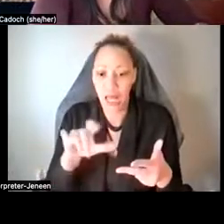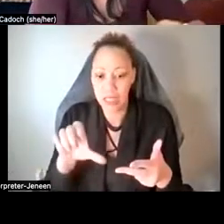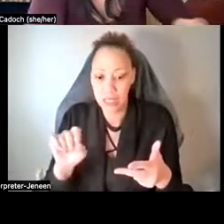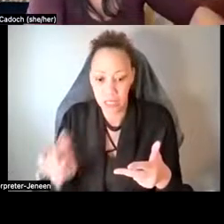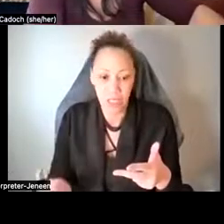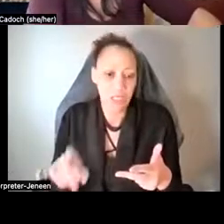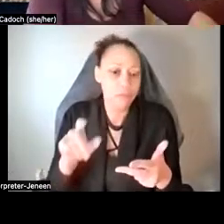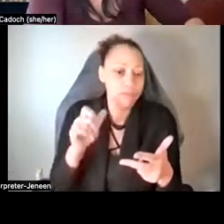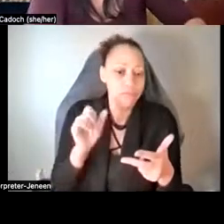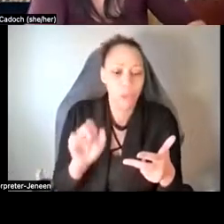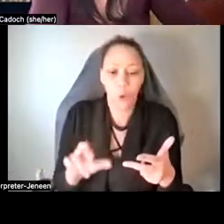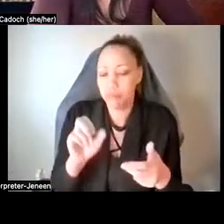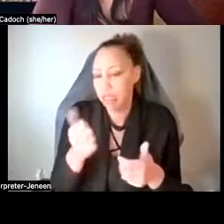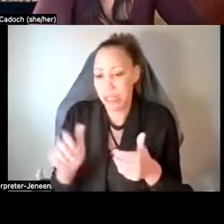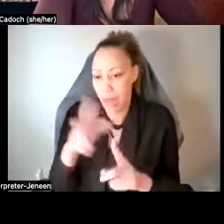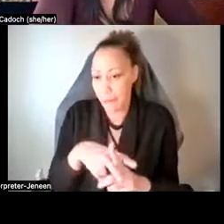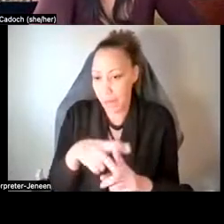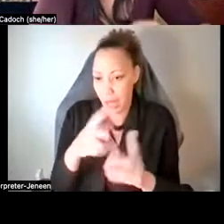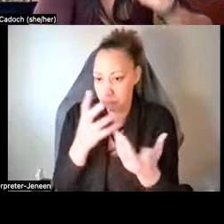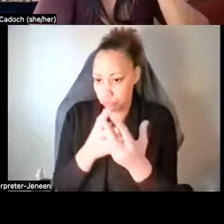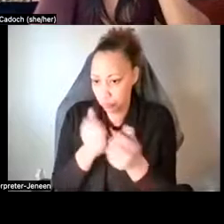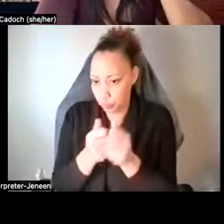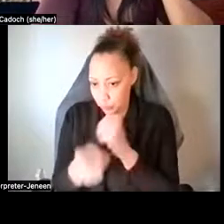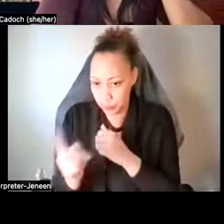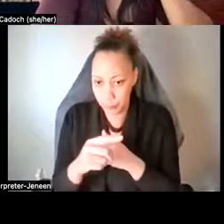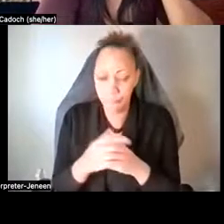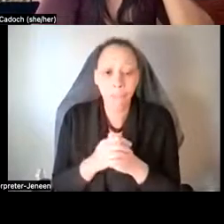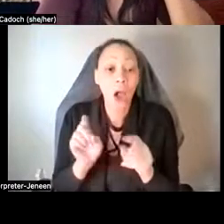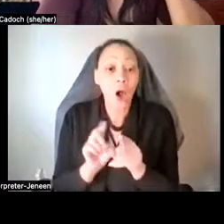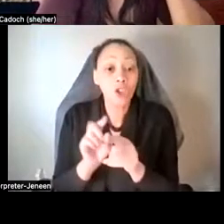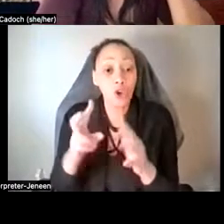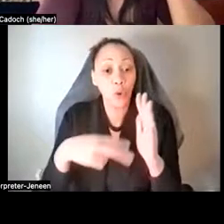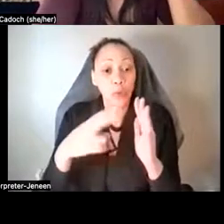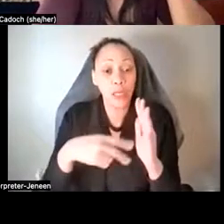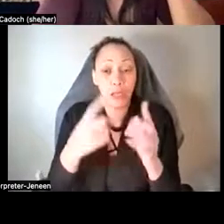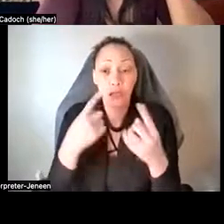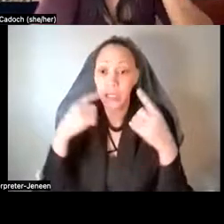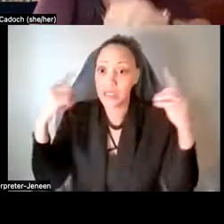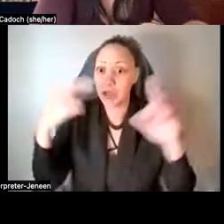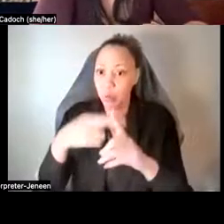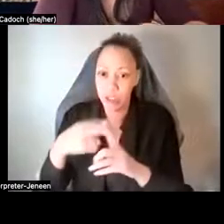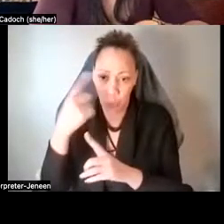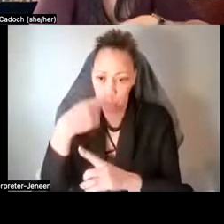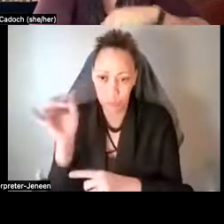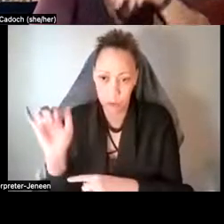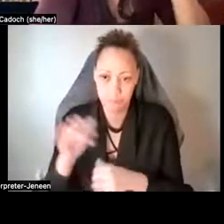To you, and you can find those there. And then you can also read through there what the, uh, success rates are looking like.